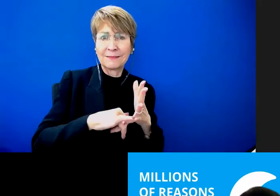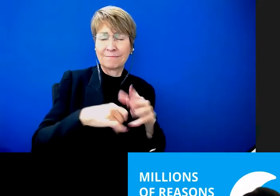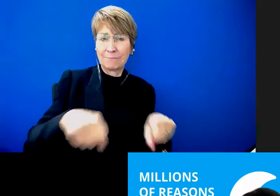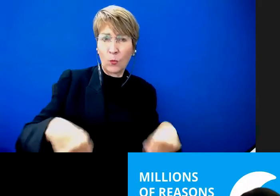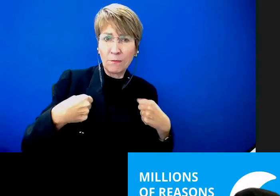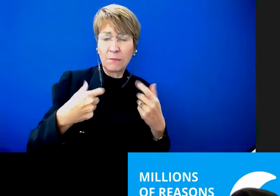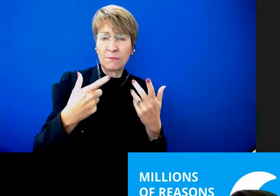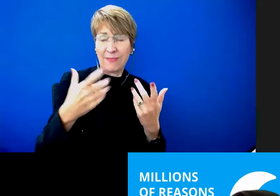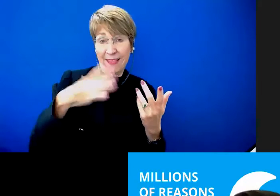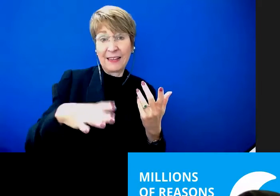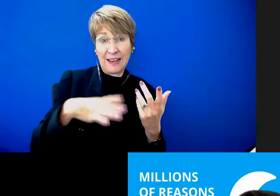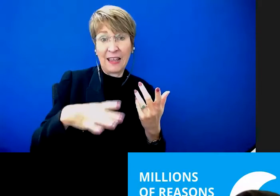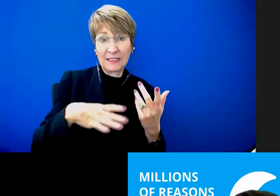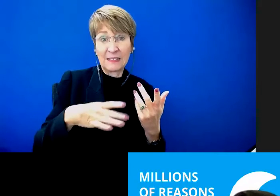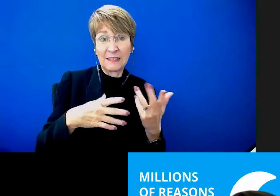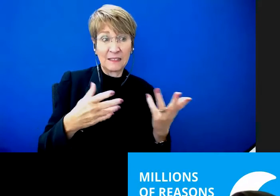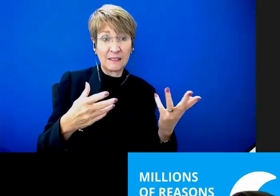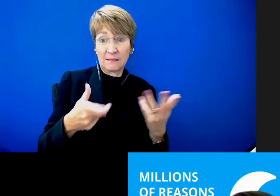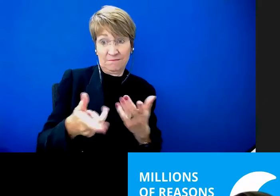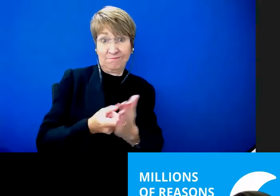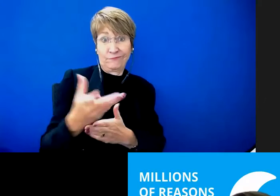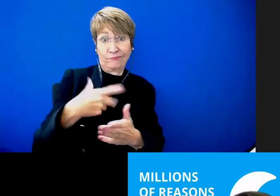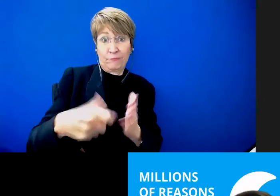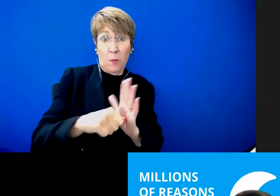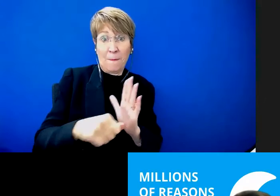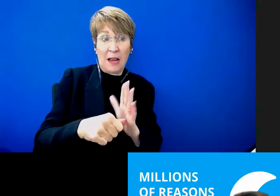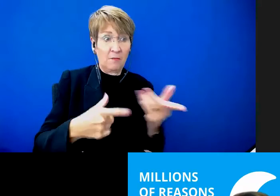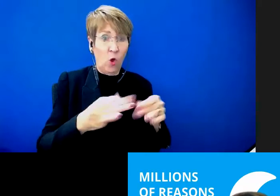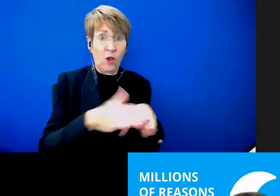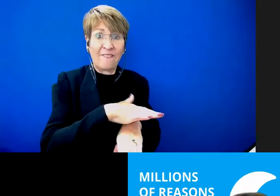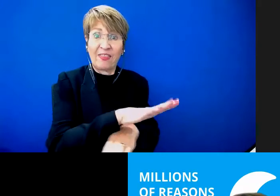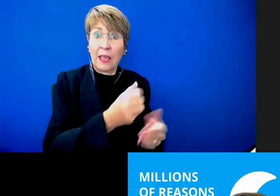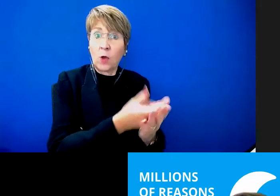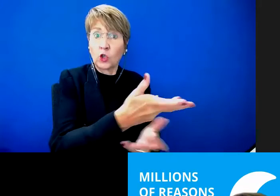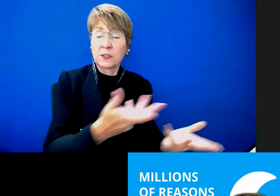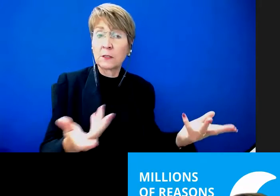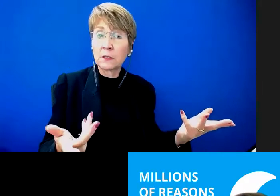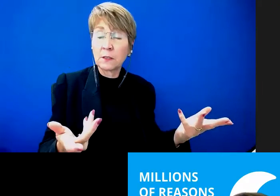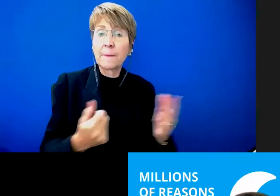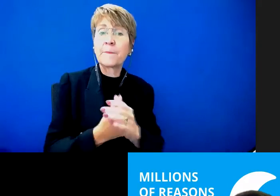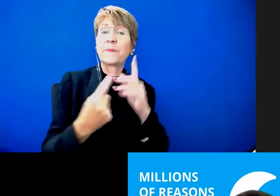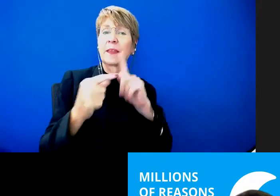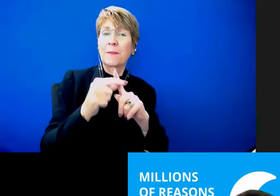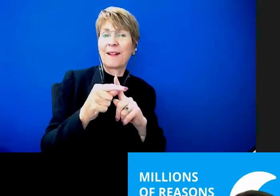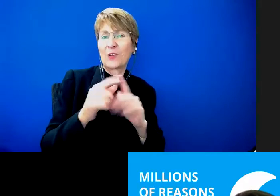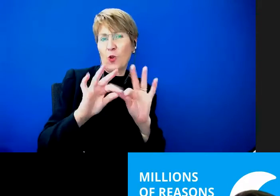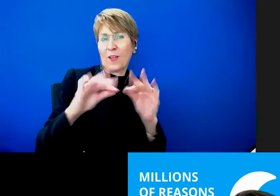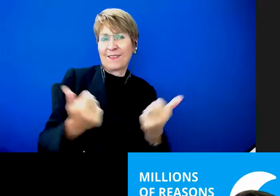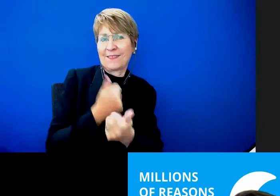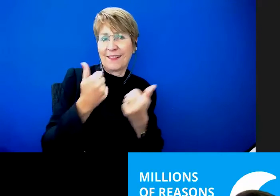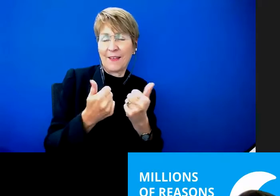need or their carers are spending it. And finally, lack of access to assistive technology